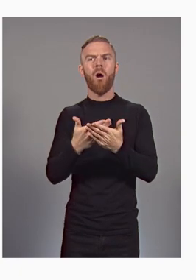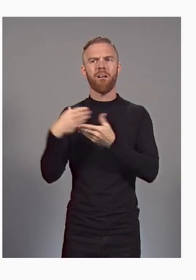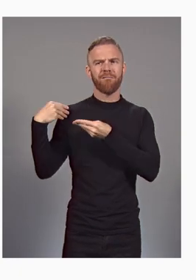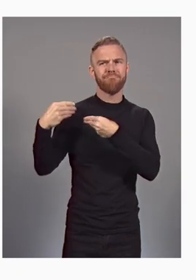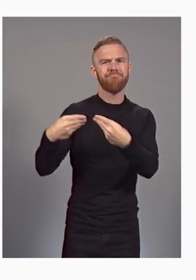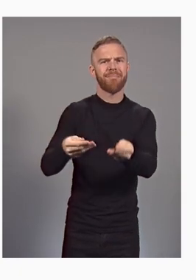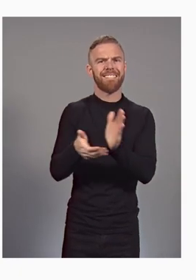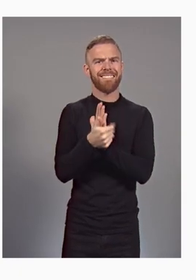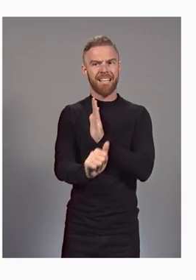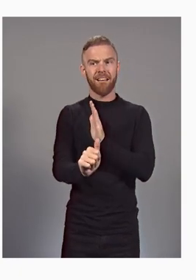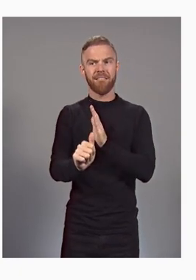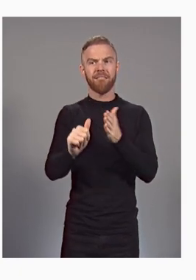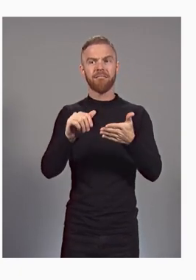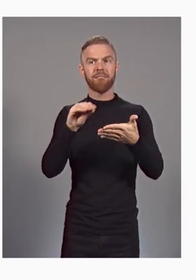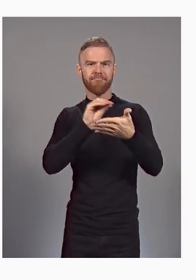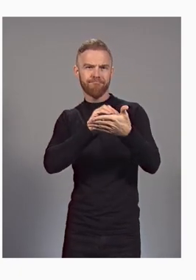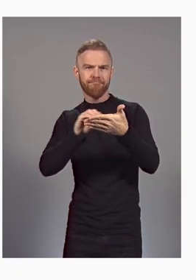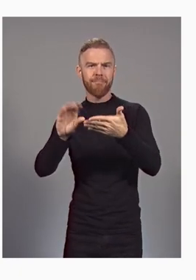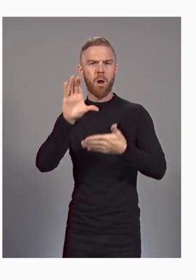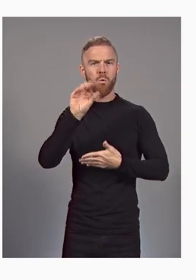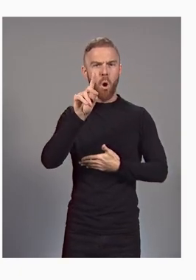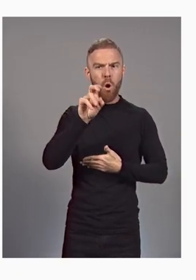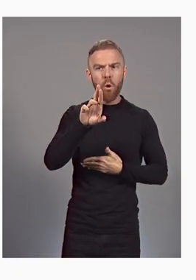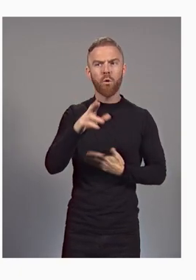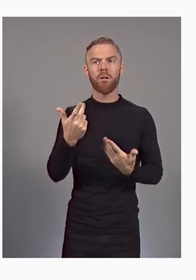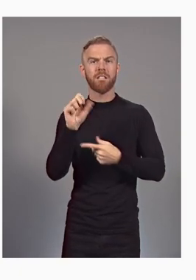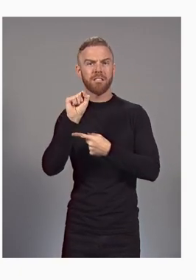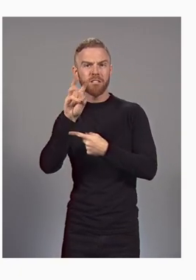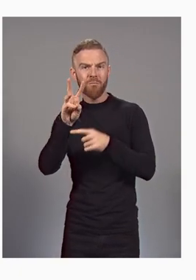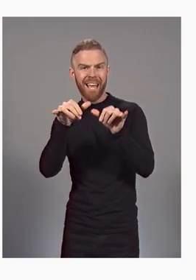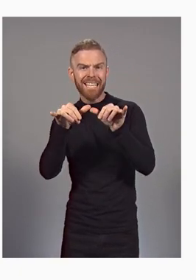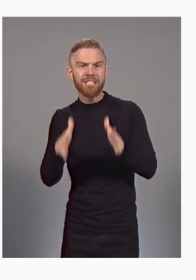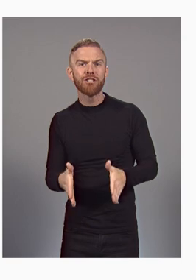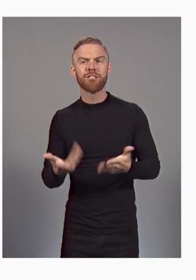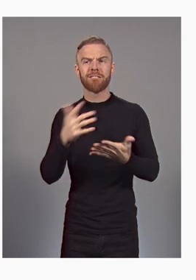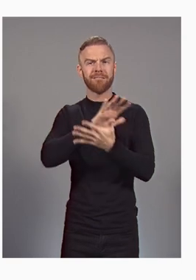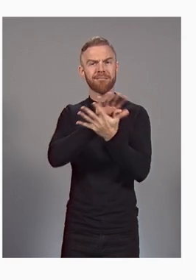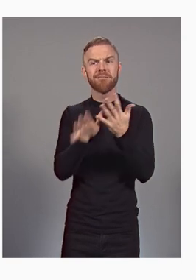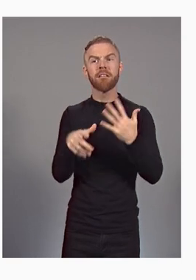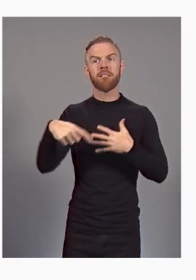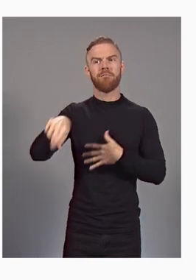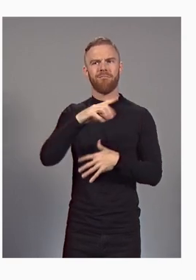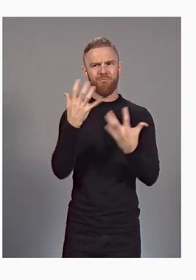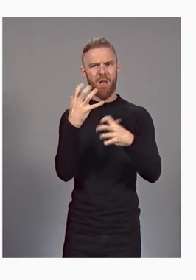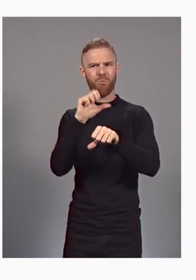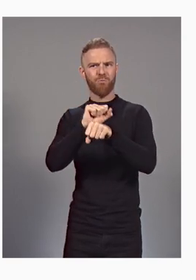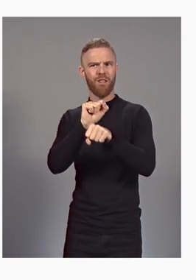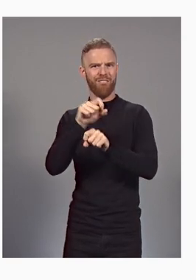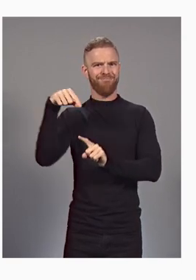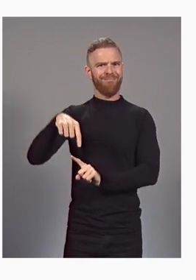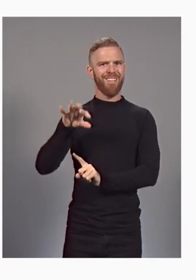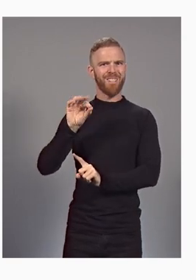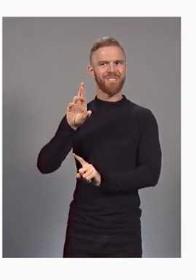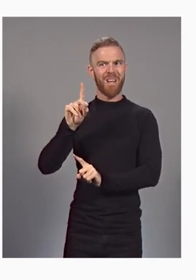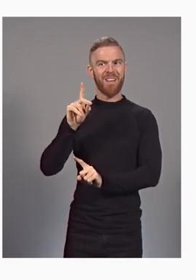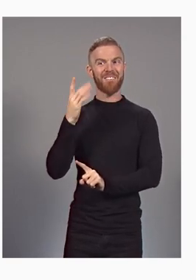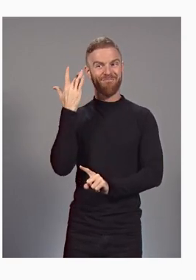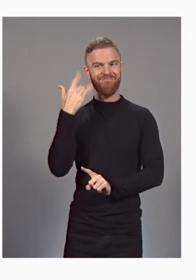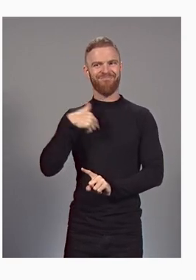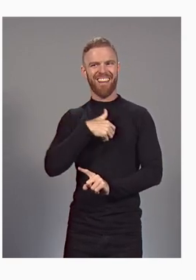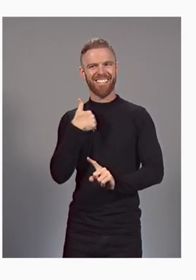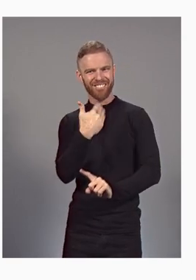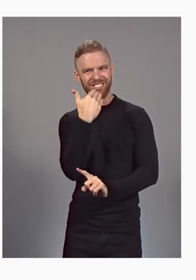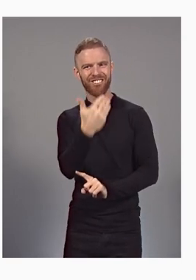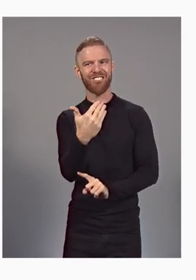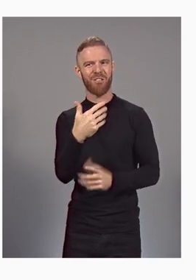software engineers from so many tech companies want to join Ford because they know we're going to ship some great software and some great products. And Thomas,